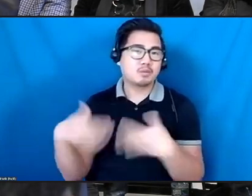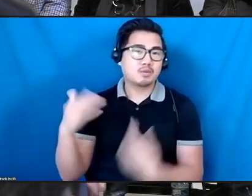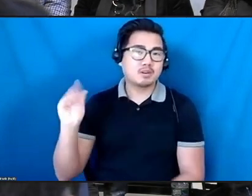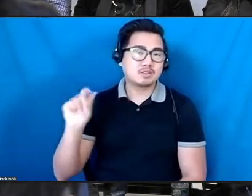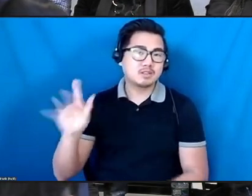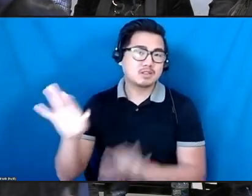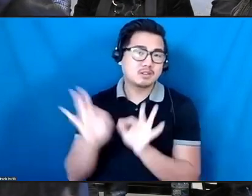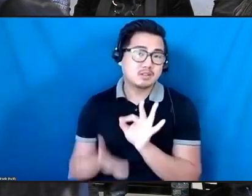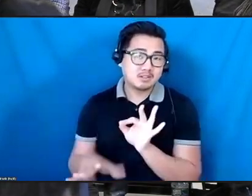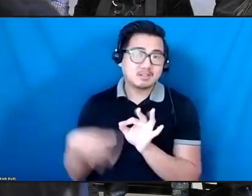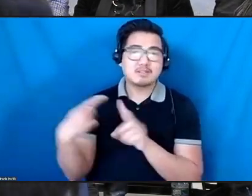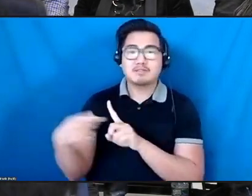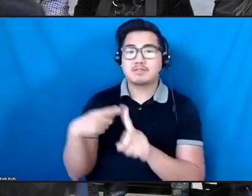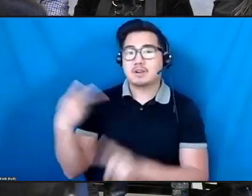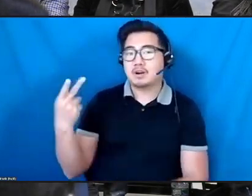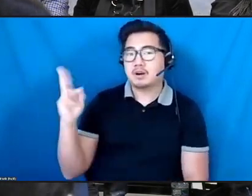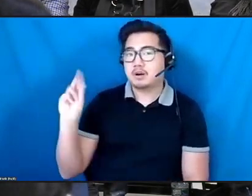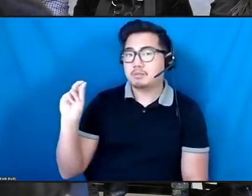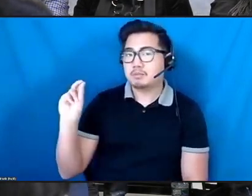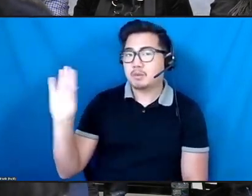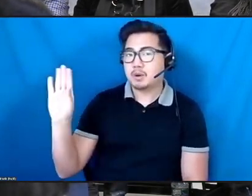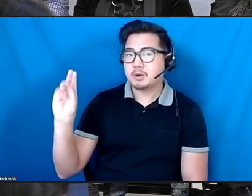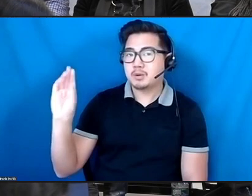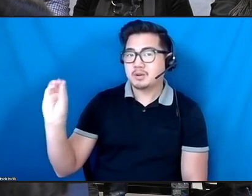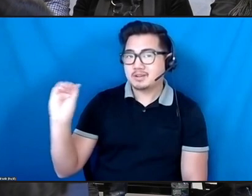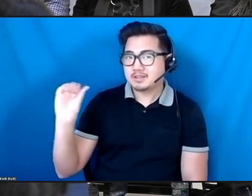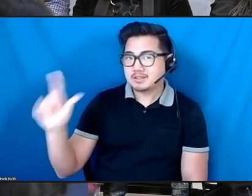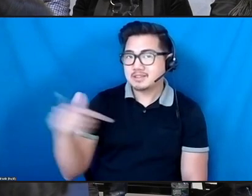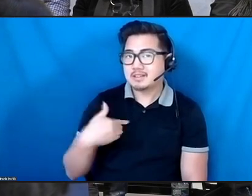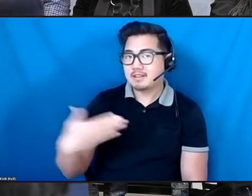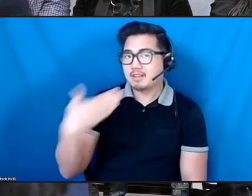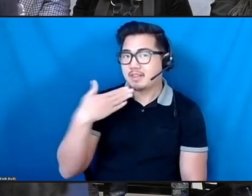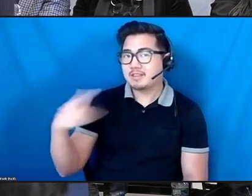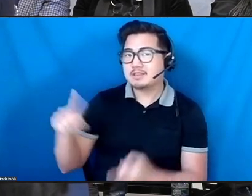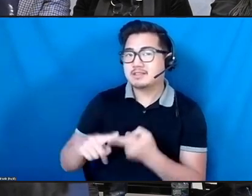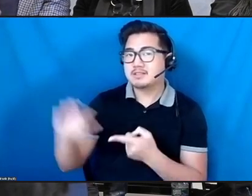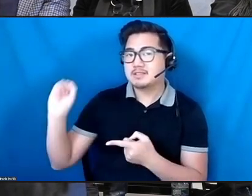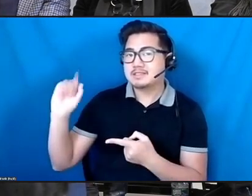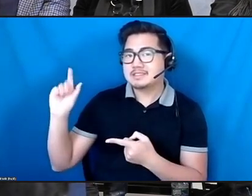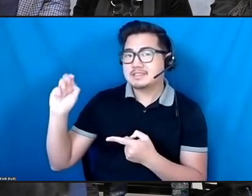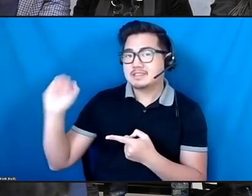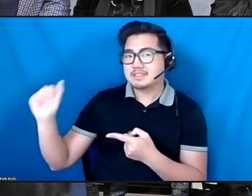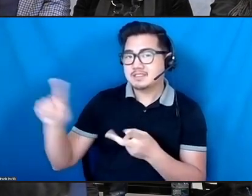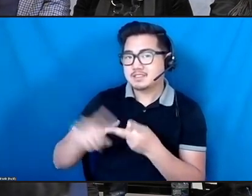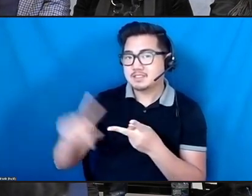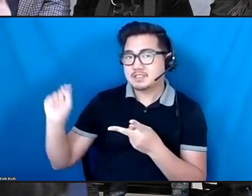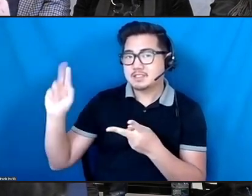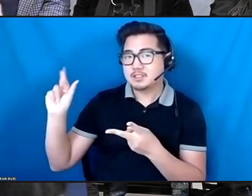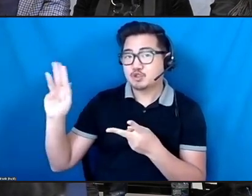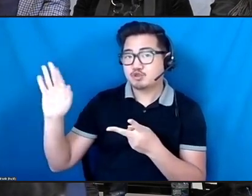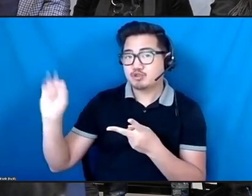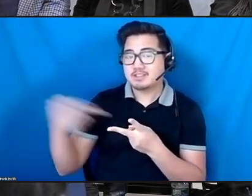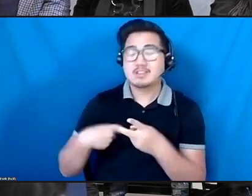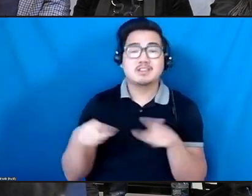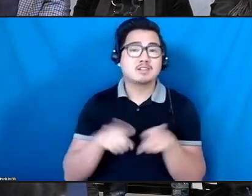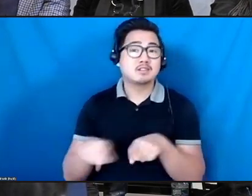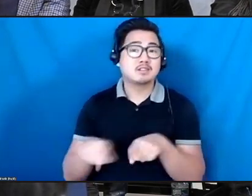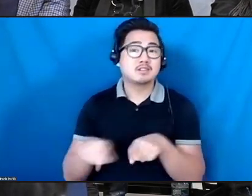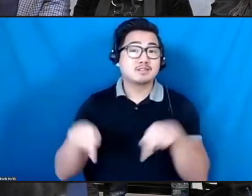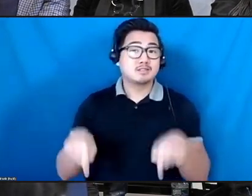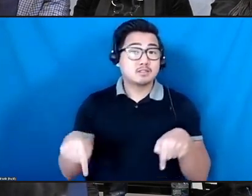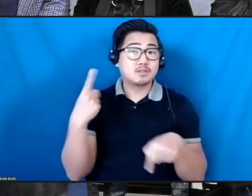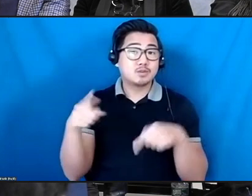by Pro Bono ASL. So thank you to Selena and Travis. And a reminder that because of this and for accessibility